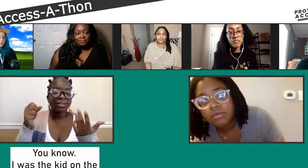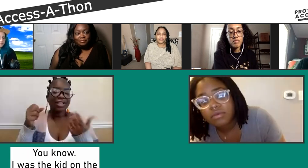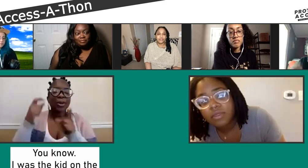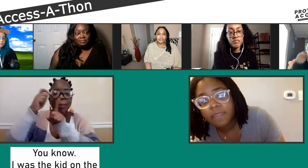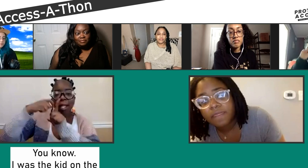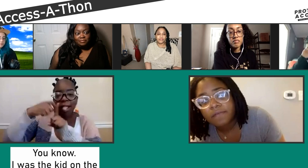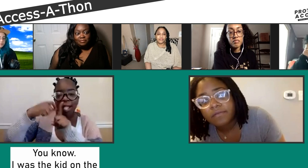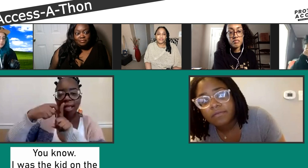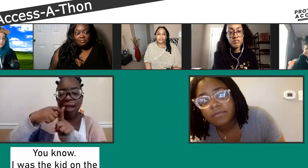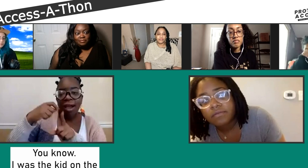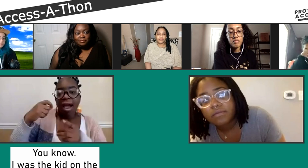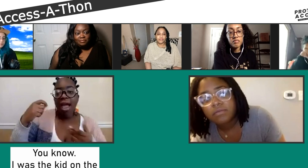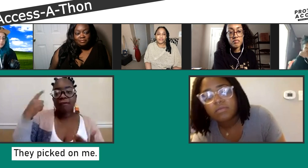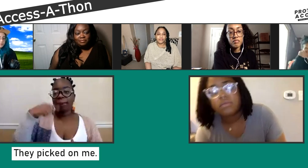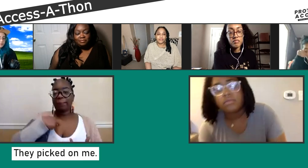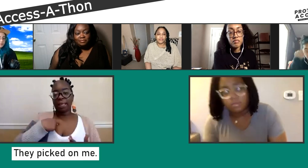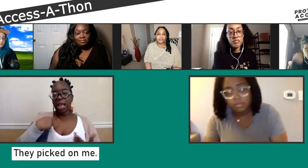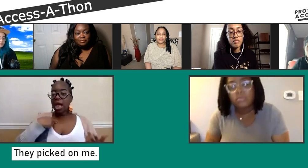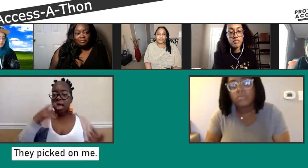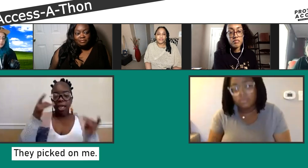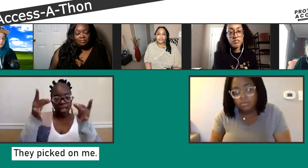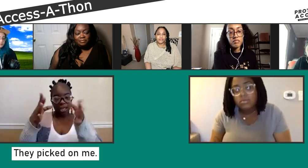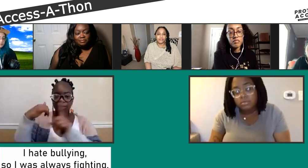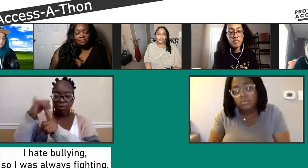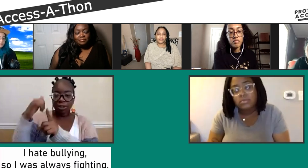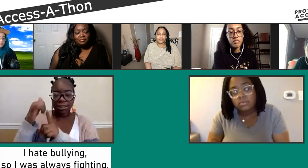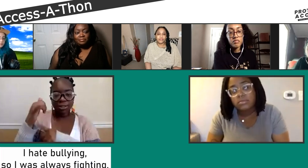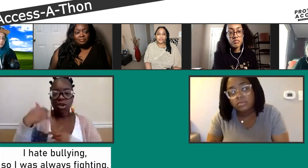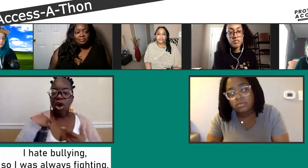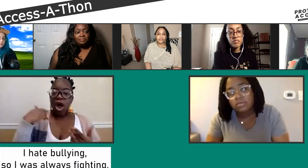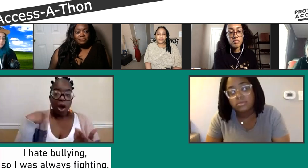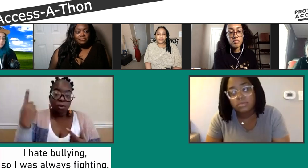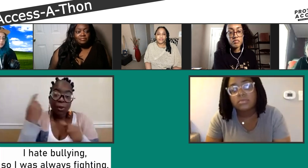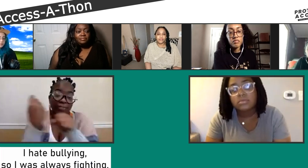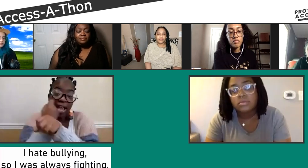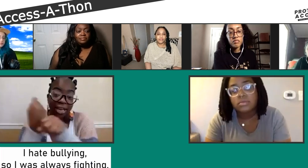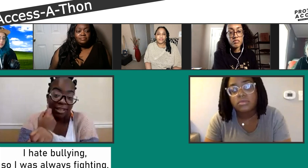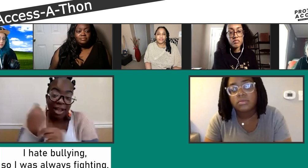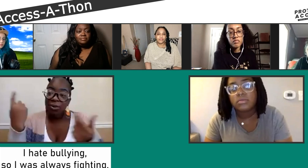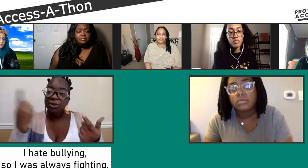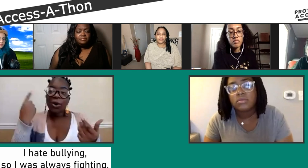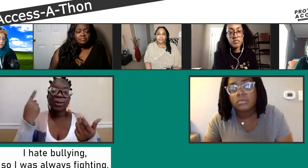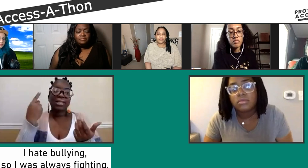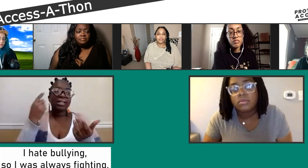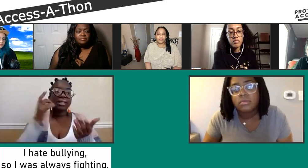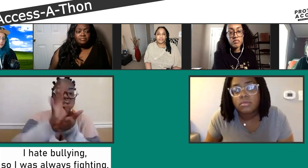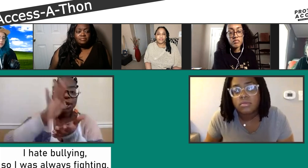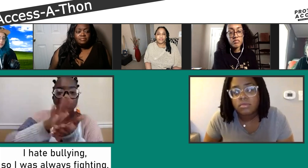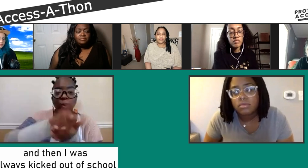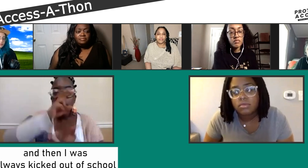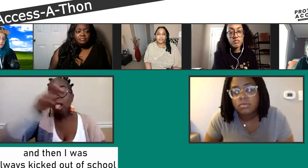And kids did tease me. They picked on me, you know, oh, I was the girl that got on the short yellow bus. I was bullied a lot.